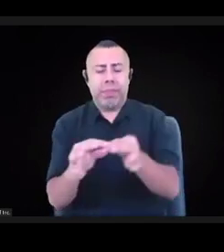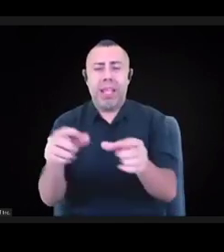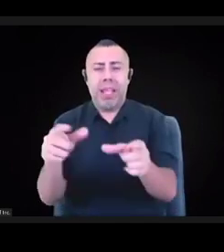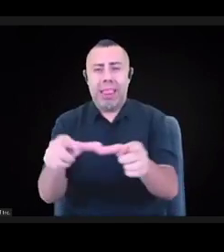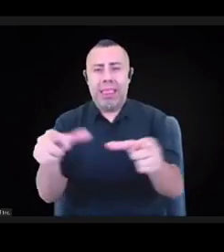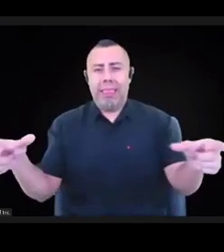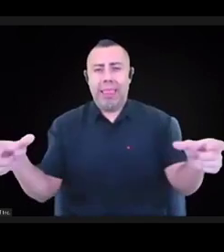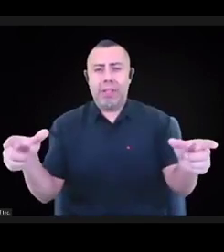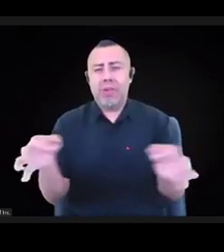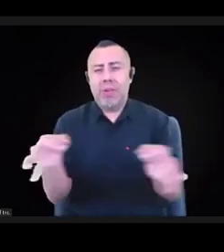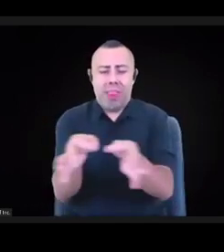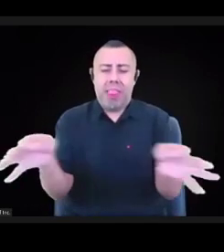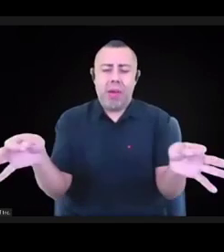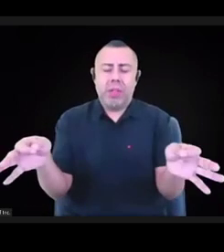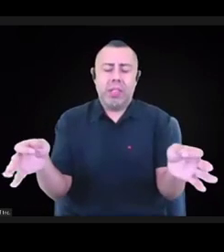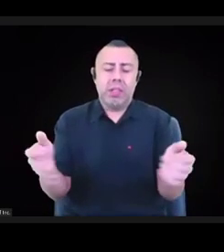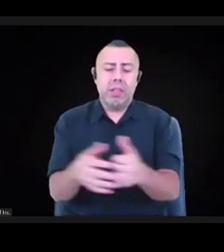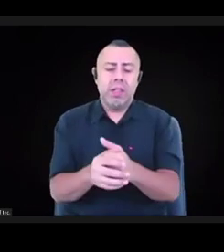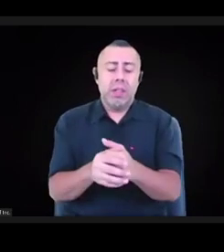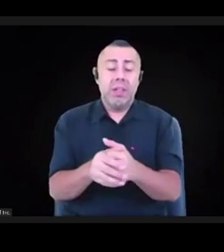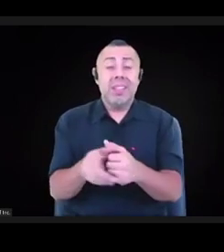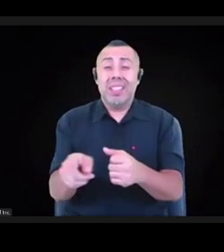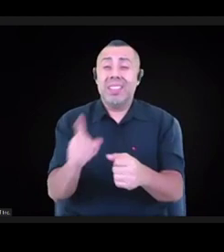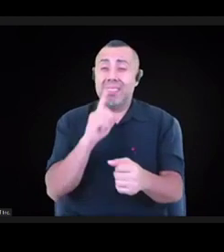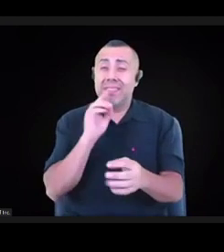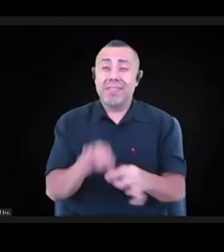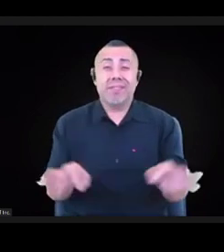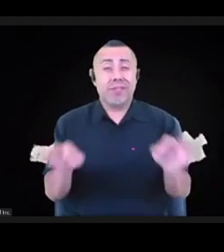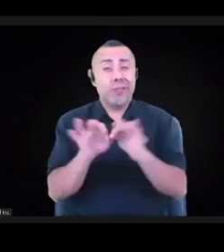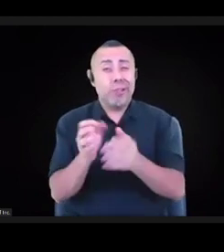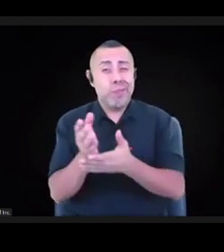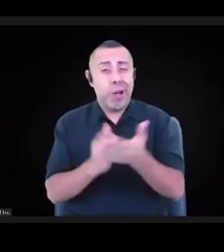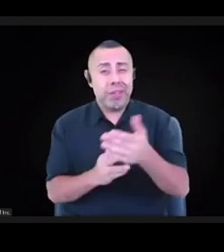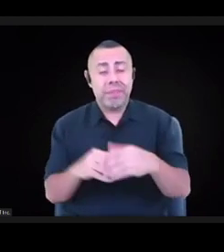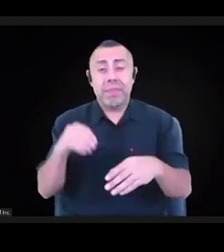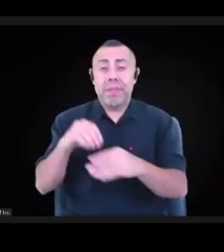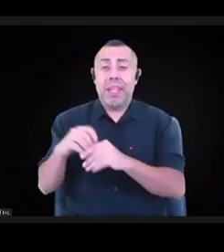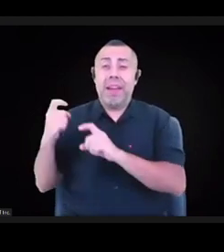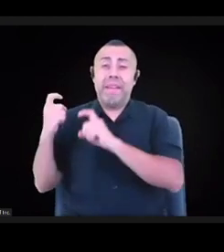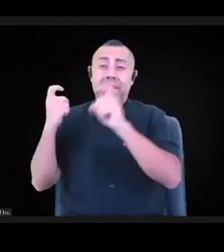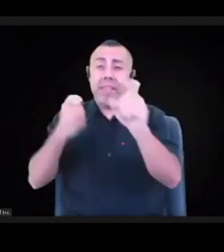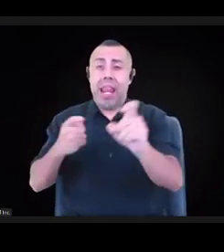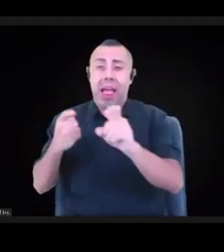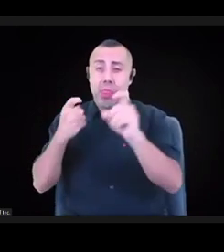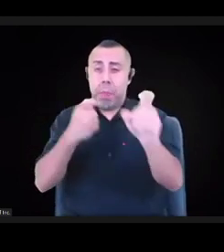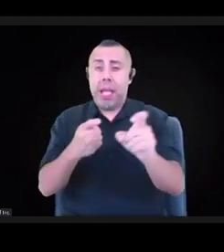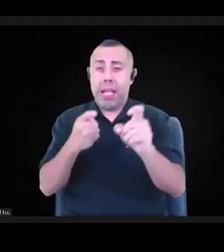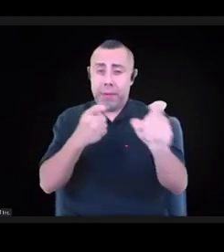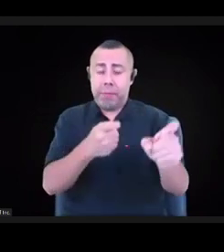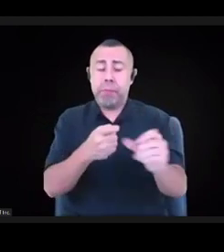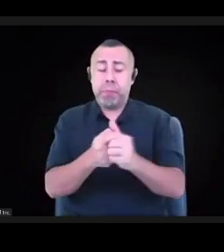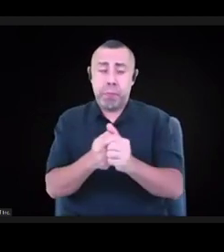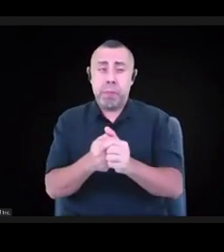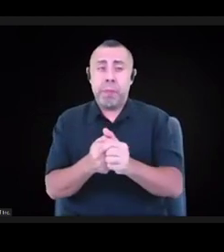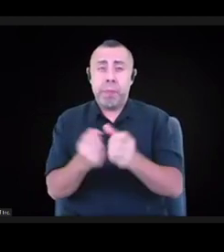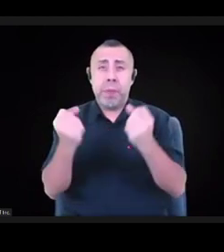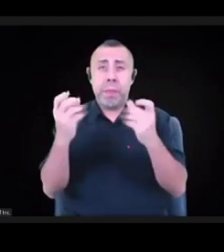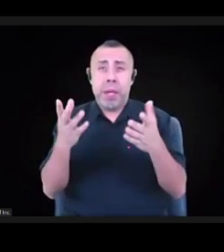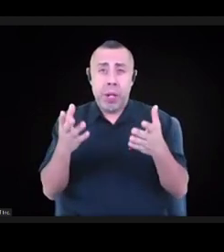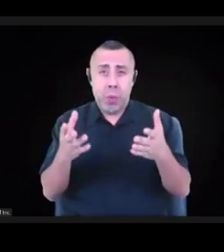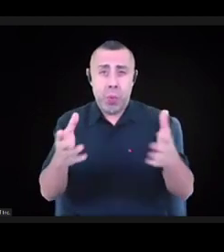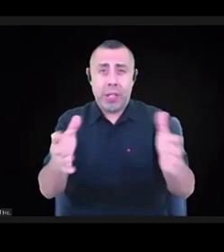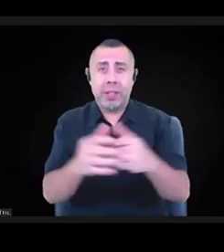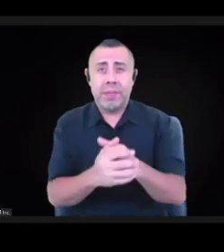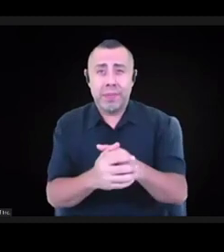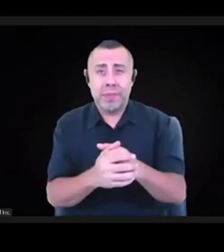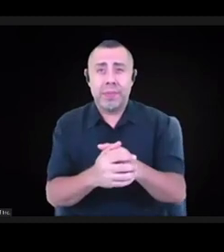critical aspect. And it's a critical aspect of a battle in philanthropy, where in many ways, philanthropy, as much as it puts out